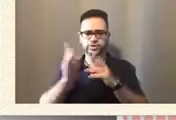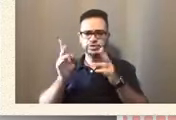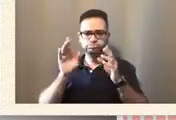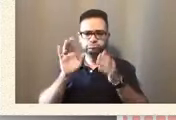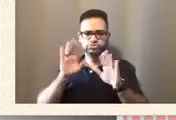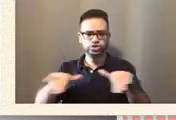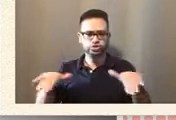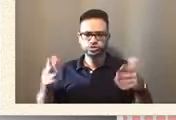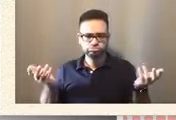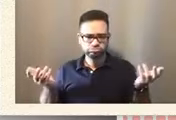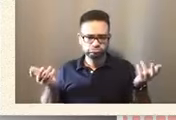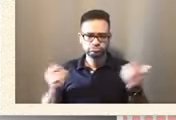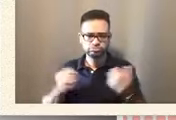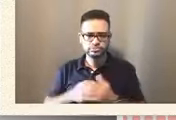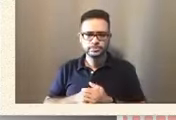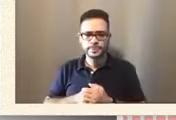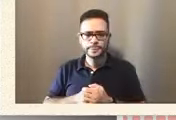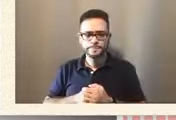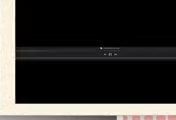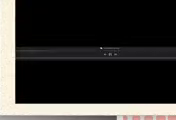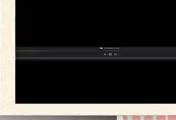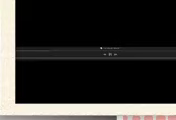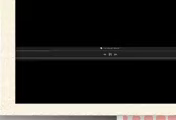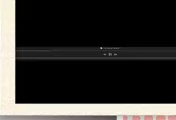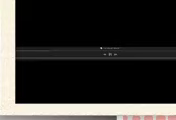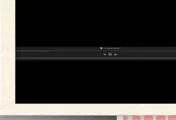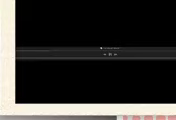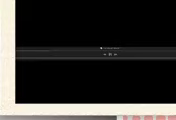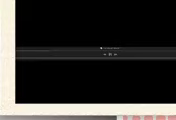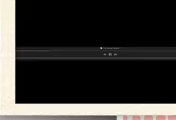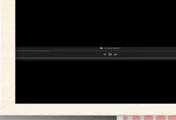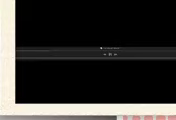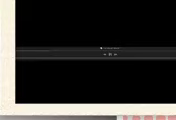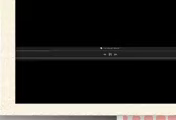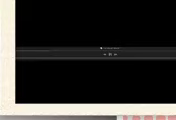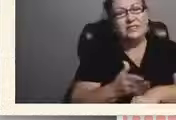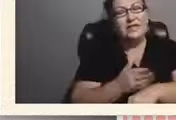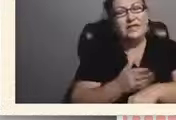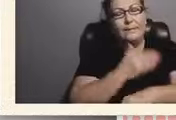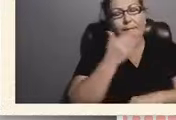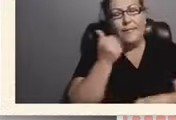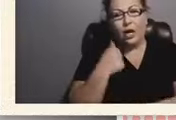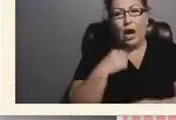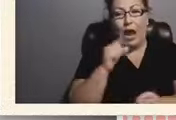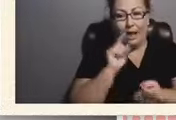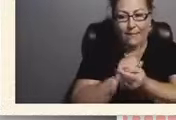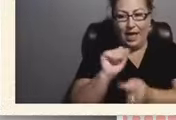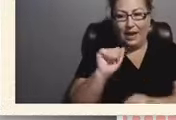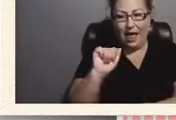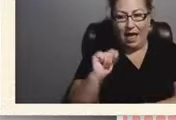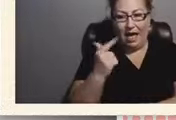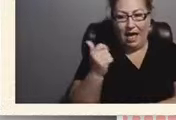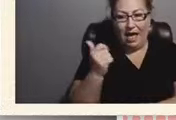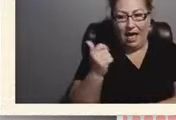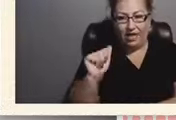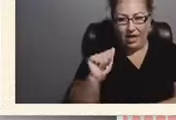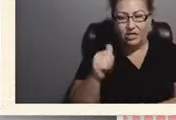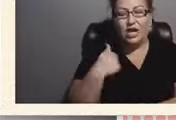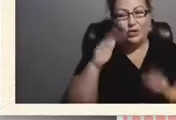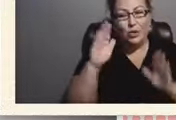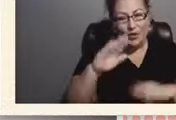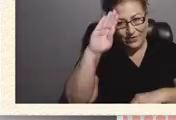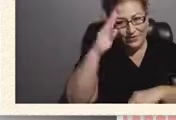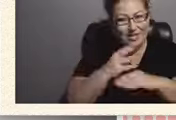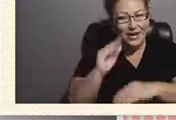So anyway, but it's getting better. met Agatha and she's got a wonderful son and daughter and